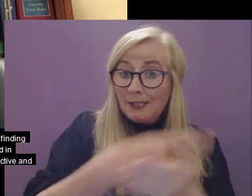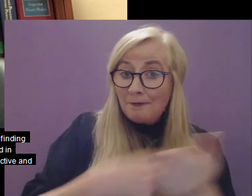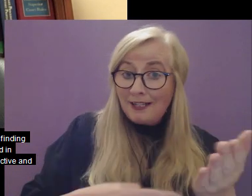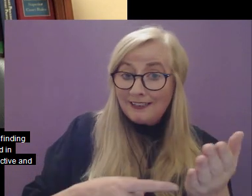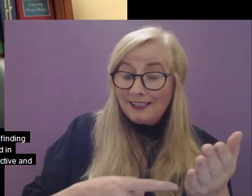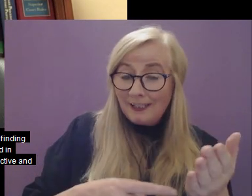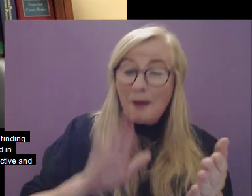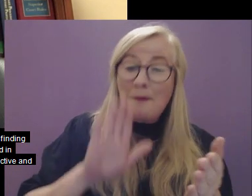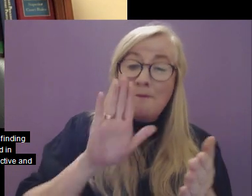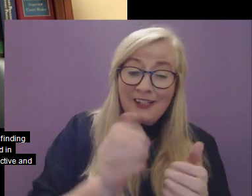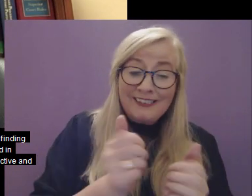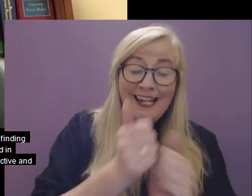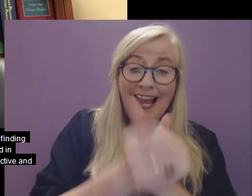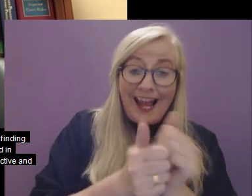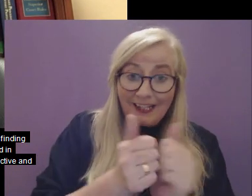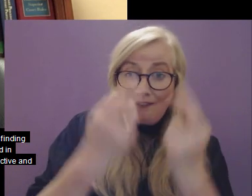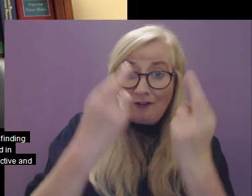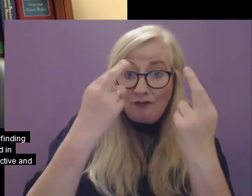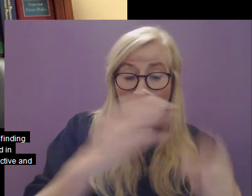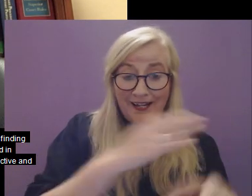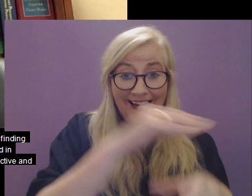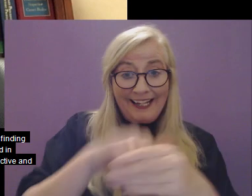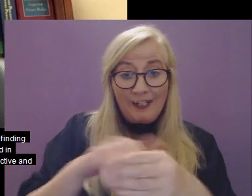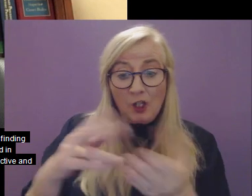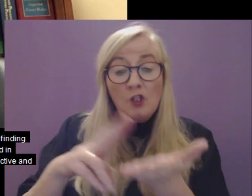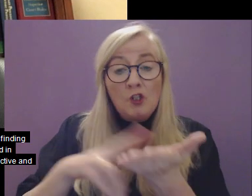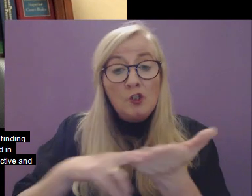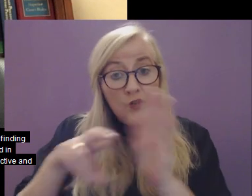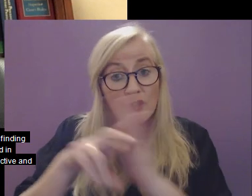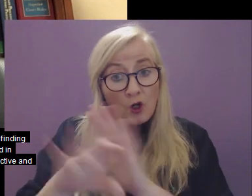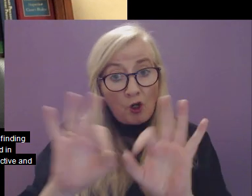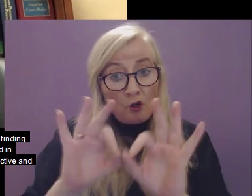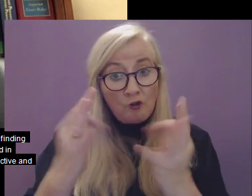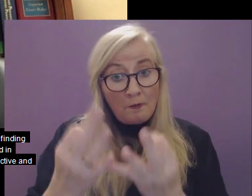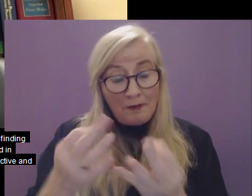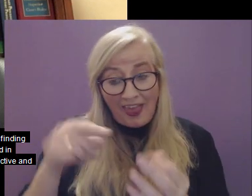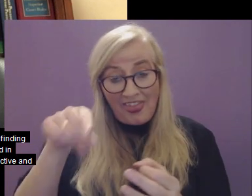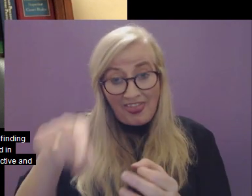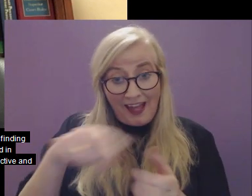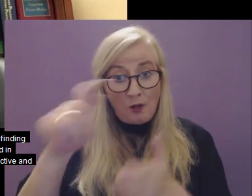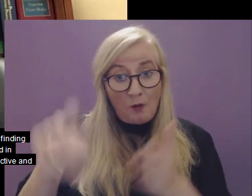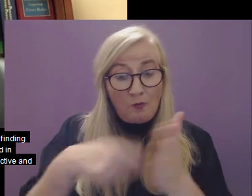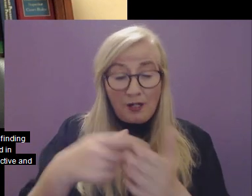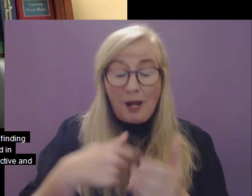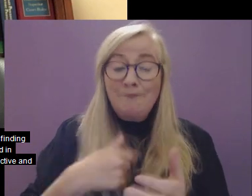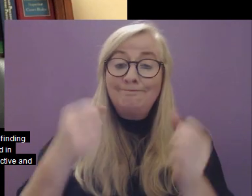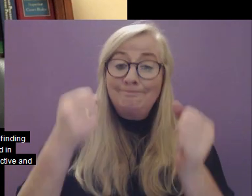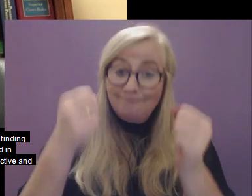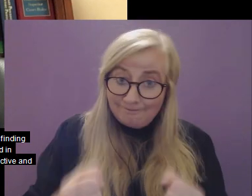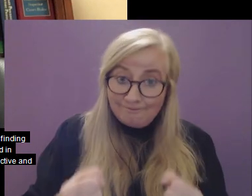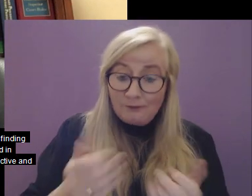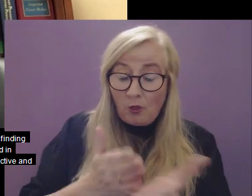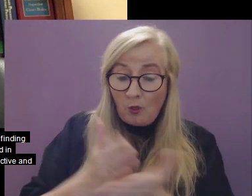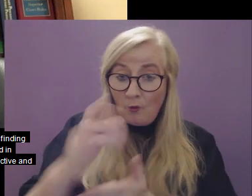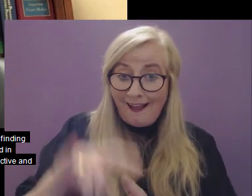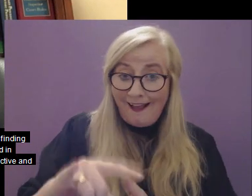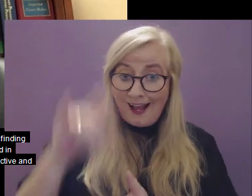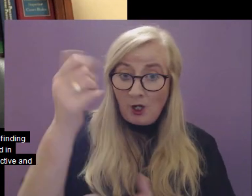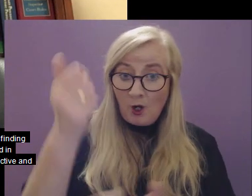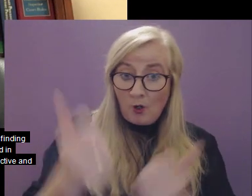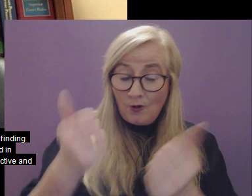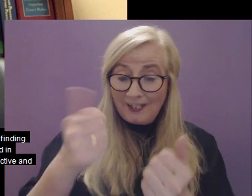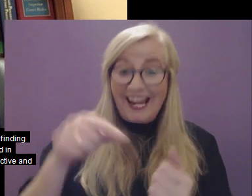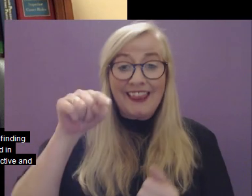disabilities be actively represented on those user groups. This is a project that I am determined to bring forward in the High Court